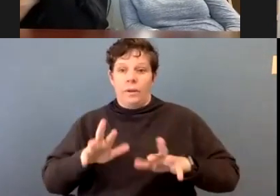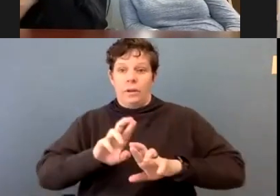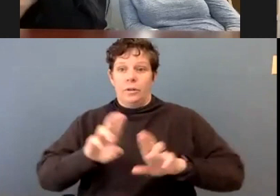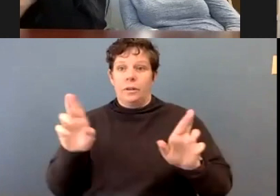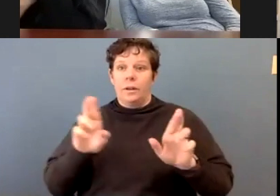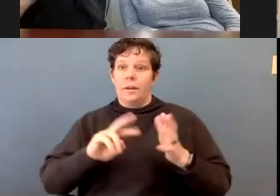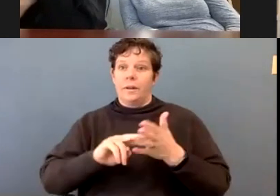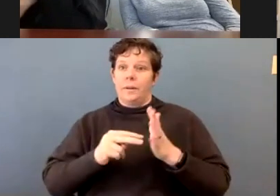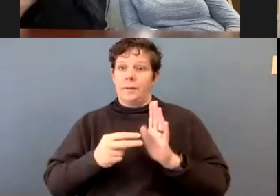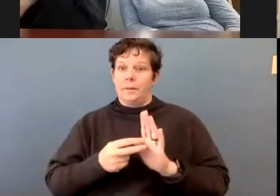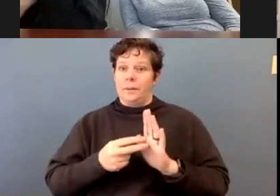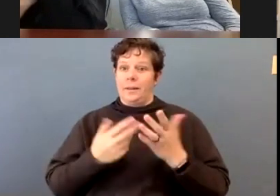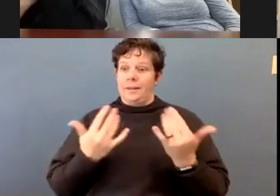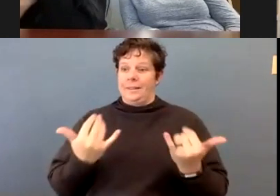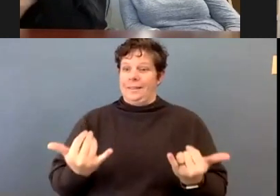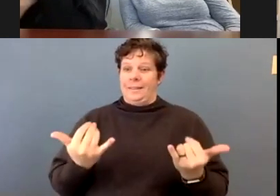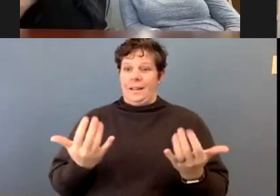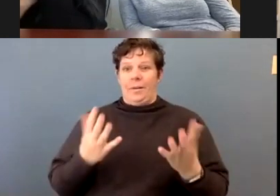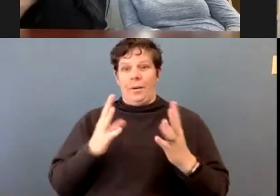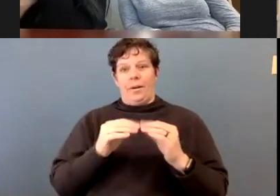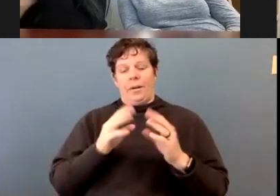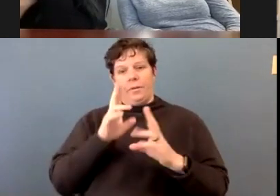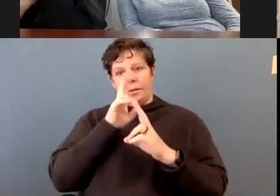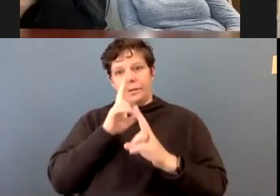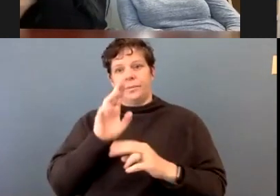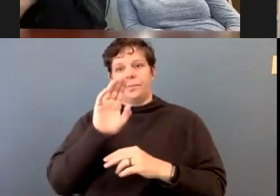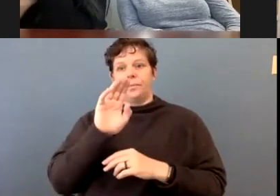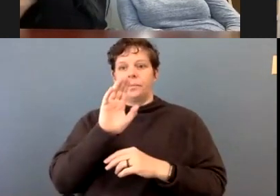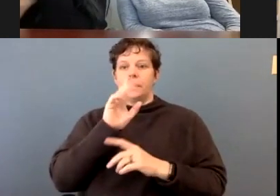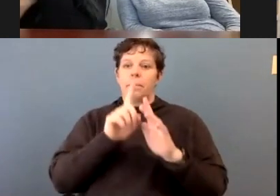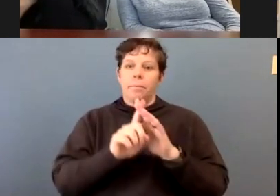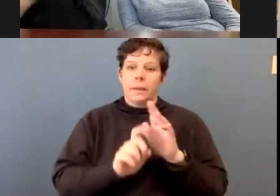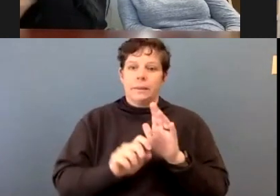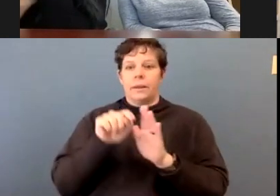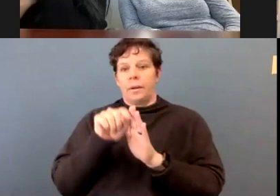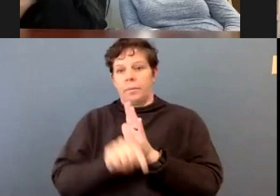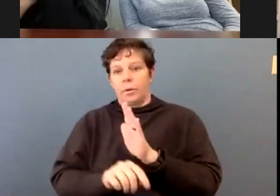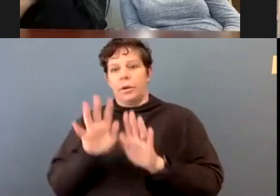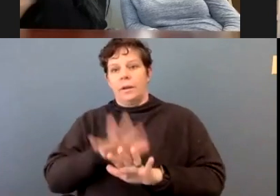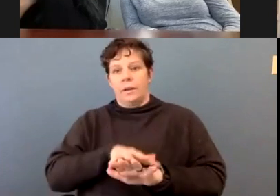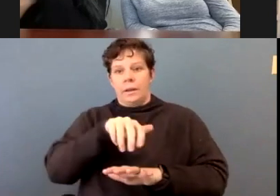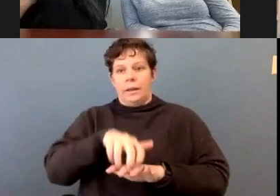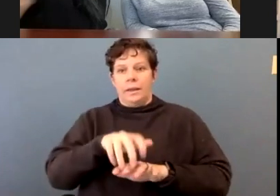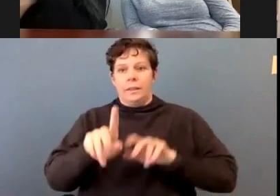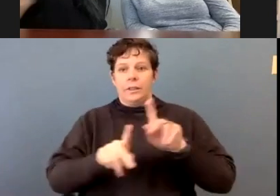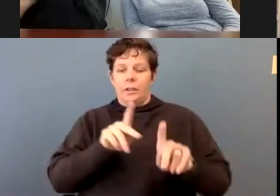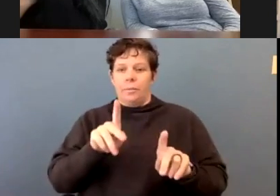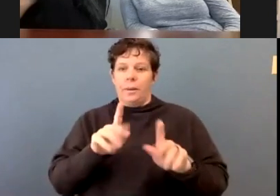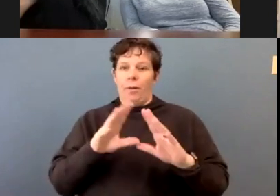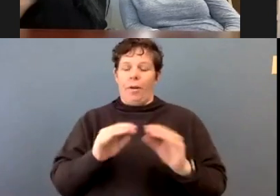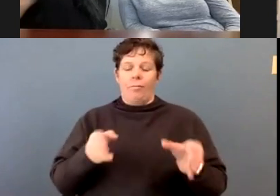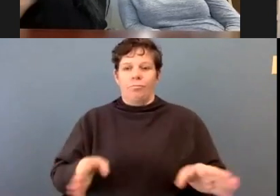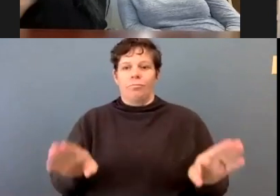our conference honoring missing and murdered Indigenous people to a close for 2020. Thanks again so much